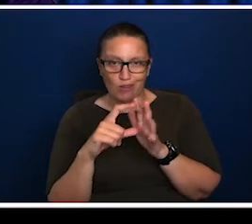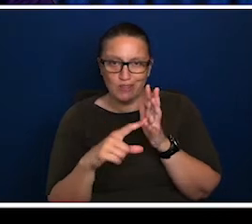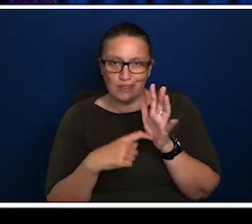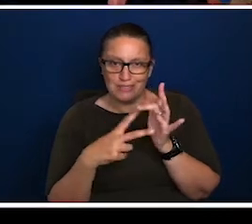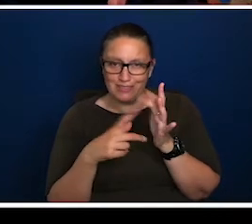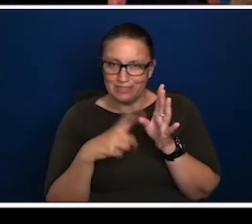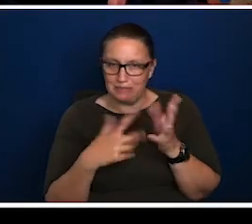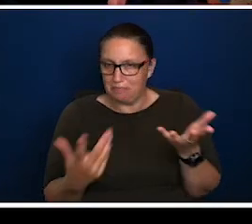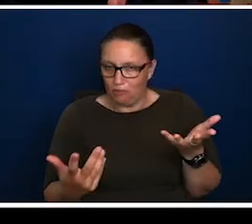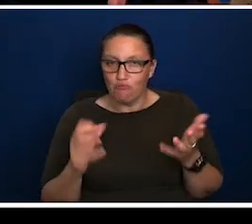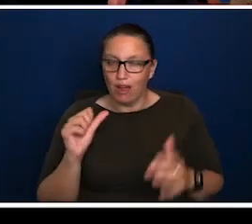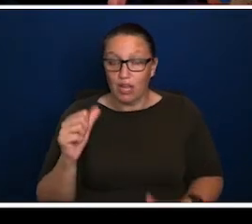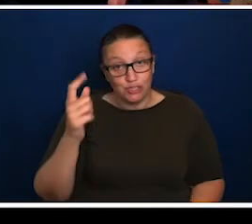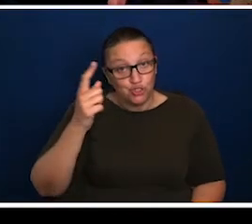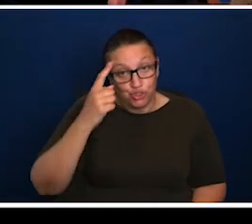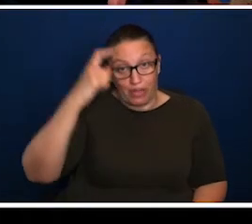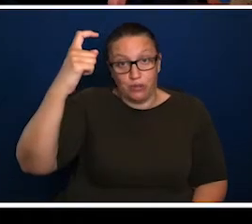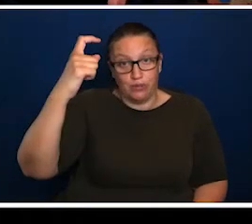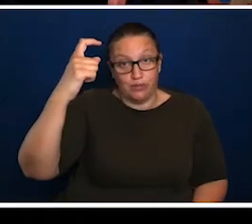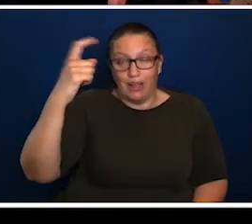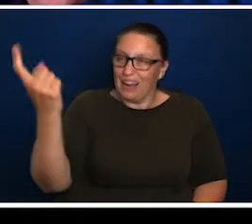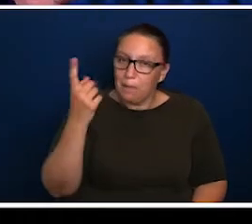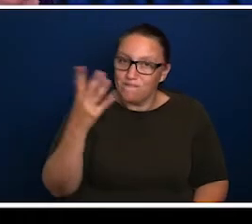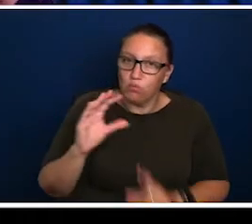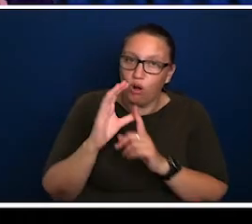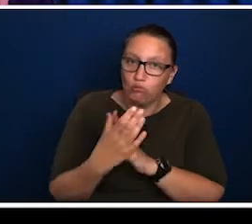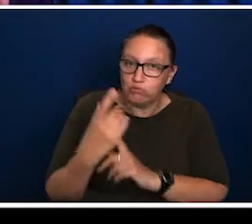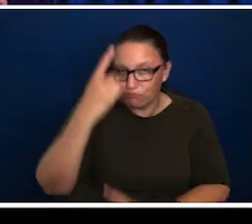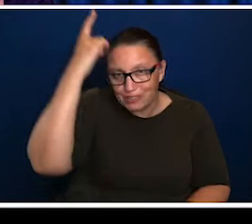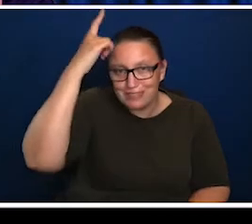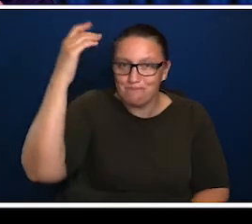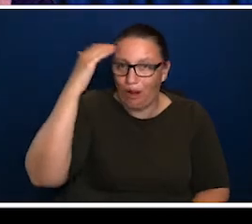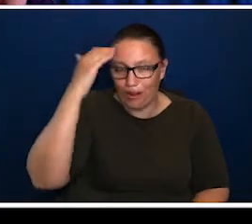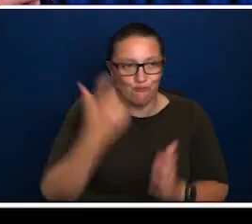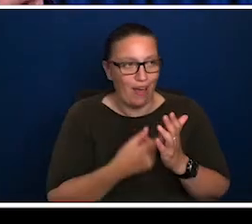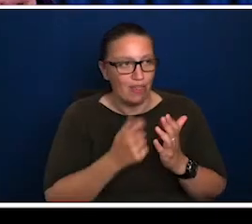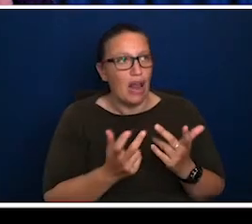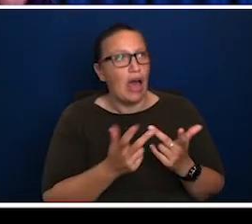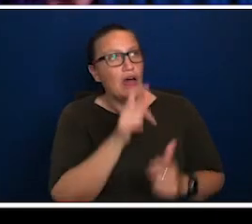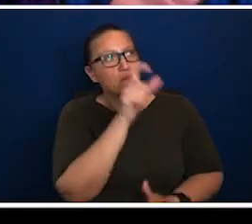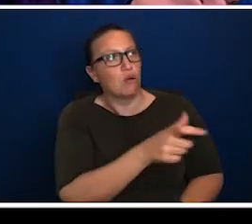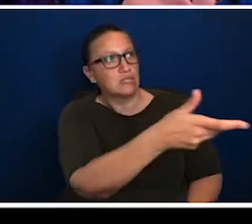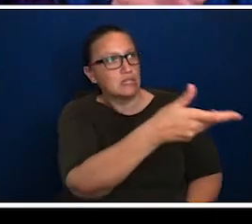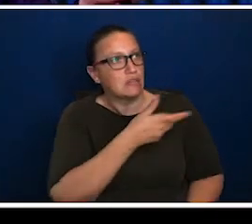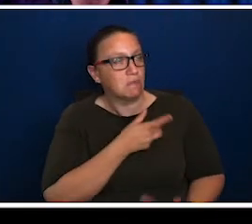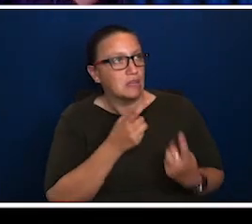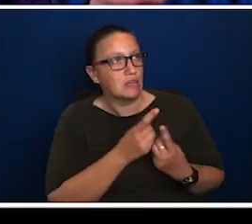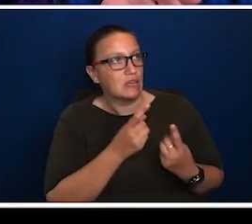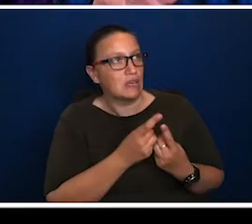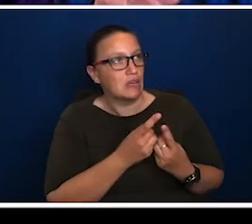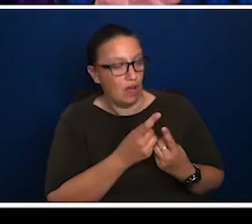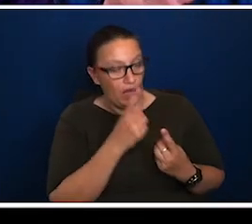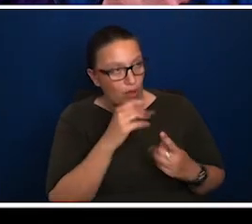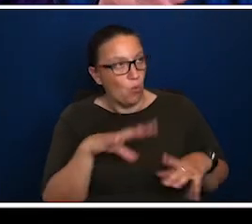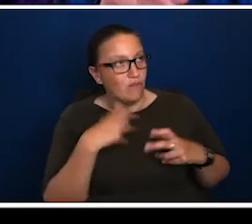a lot of, a lot of the sort of genuine innovation comes from a creative and a cultural mindset, not from somebody else in another country